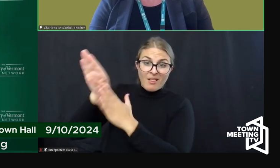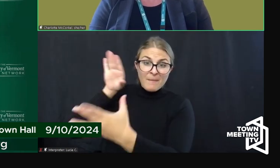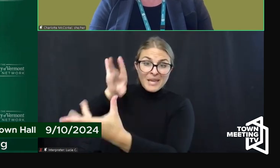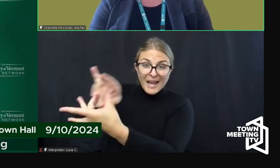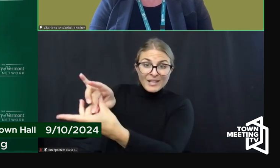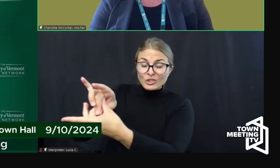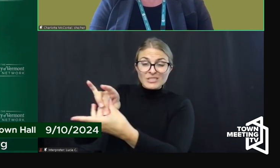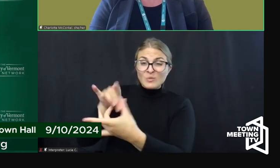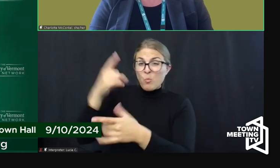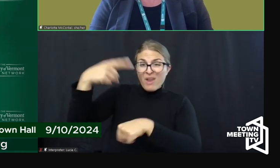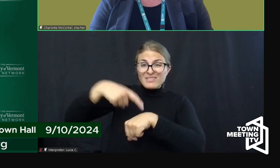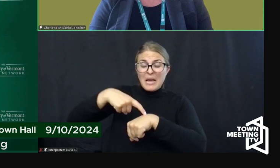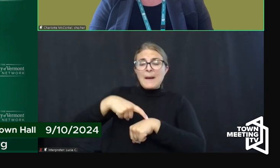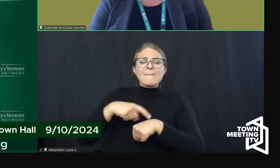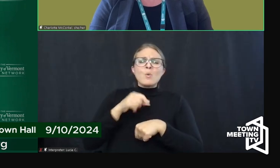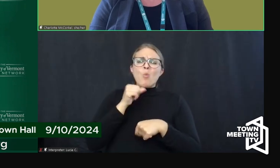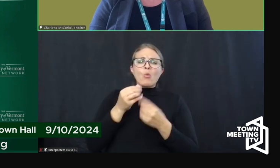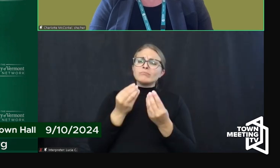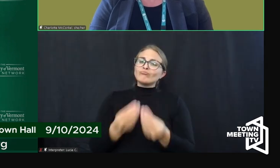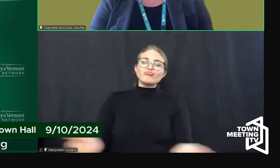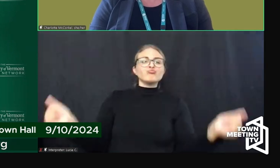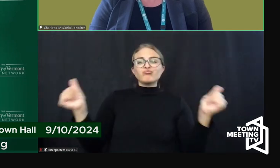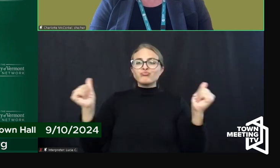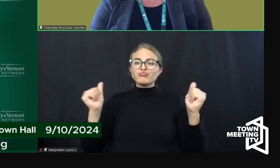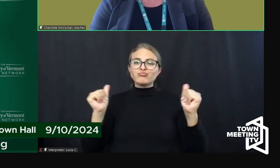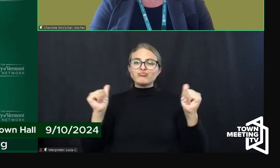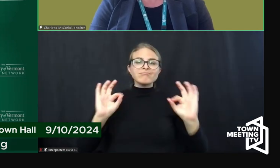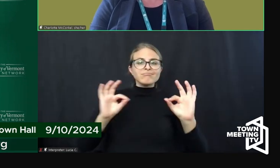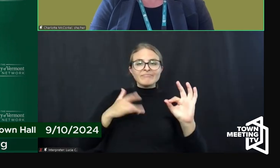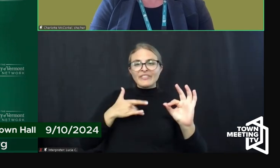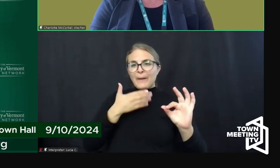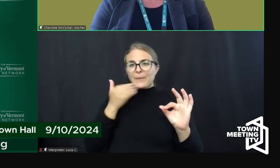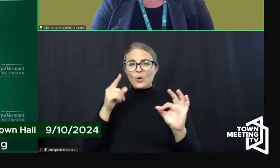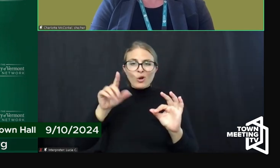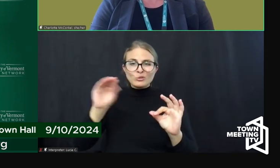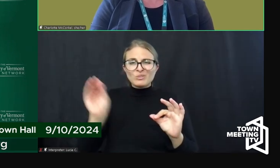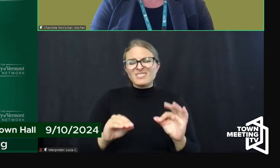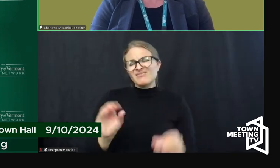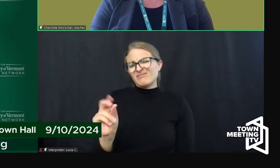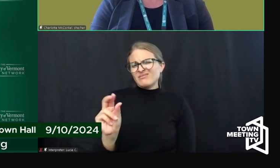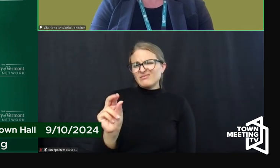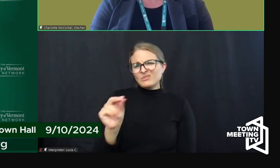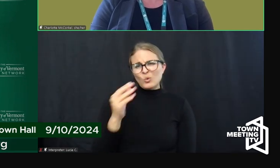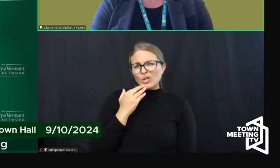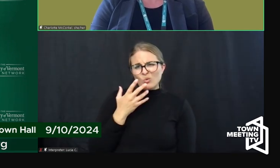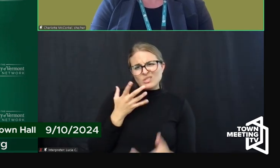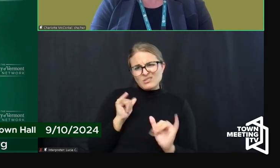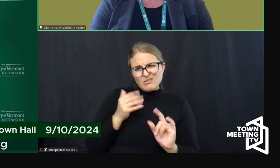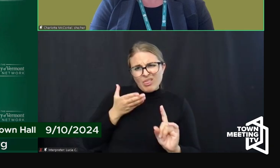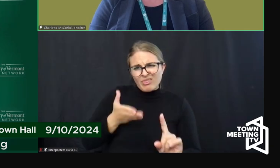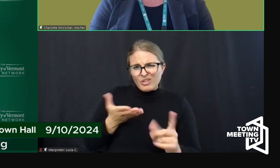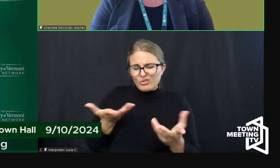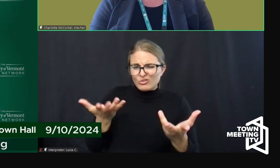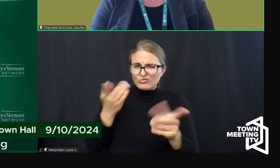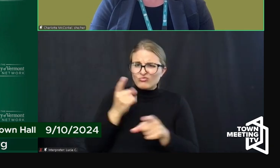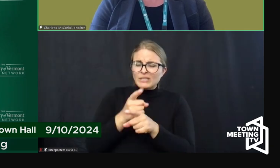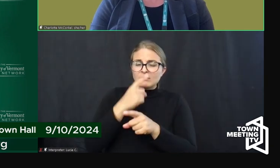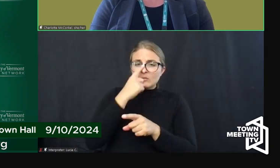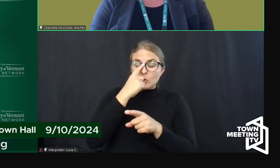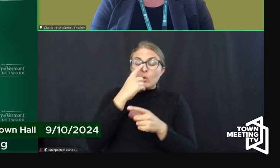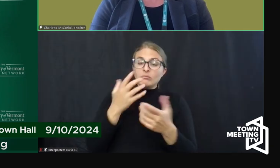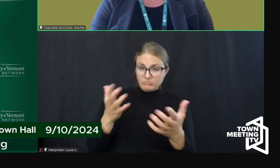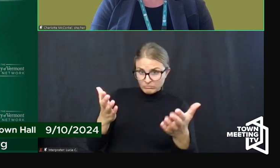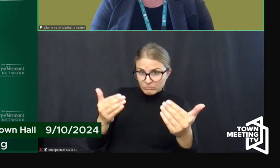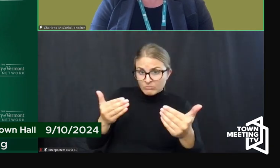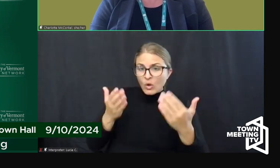not alleviate the whole crisis or symptoms that led someone to come to mental health urgent care to begin with. So we will be